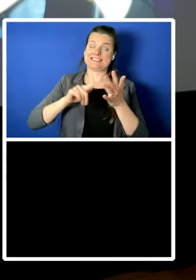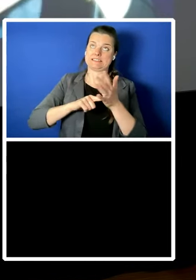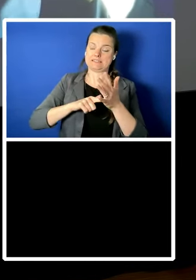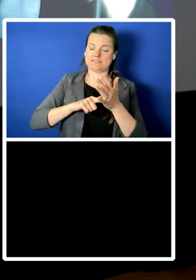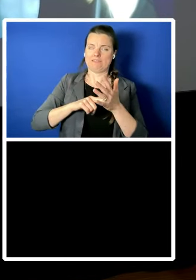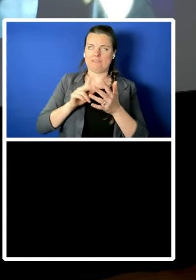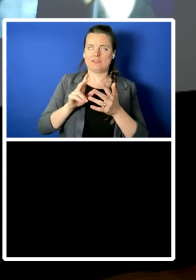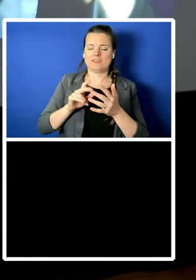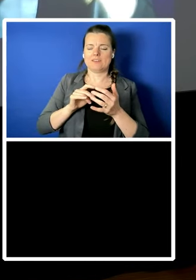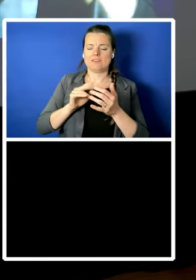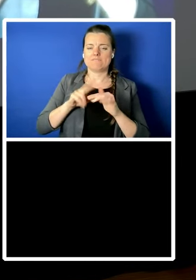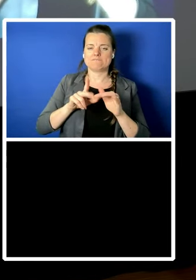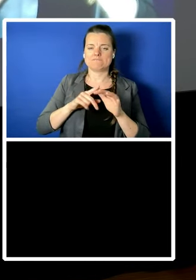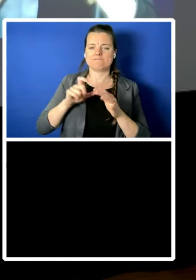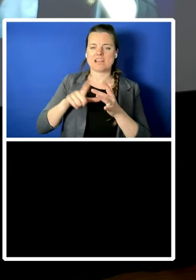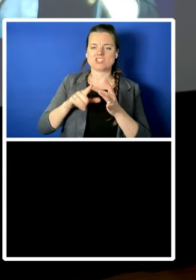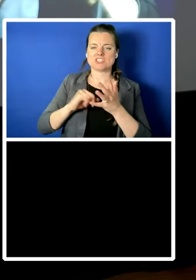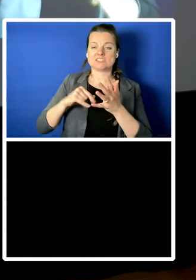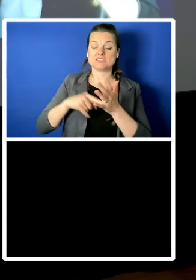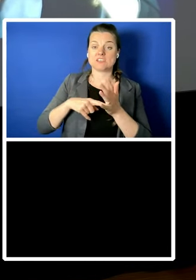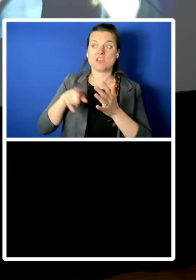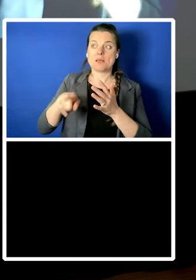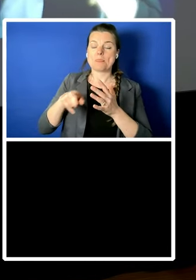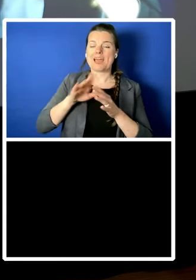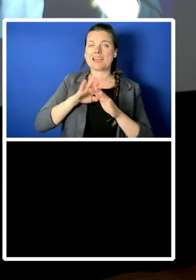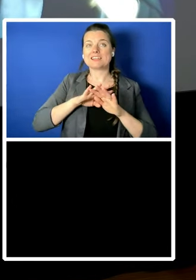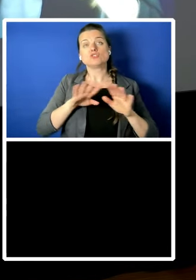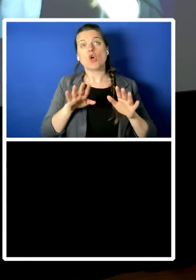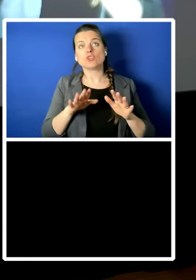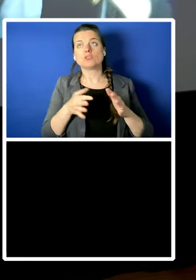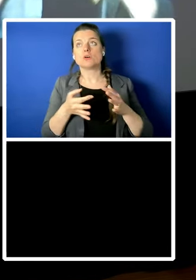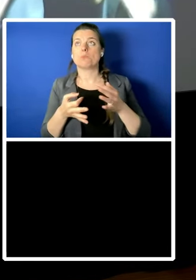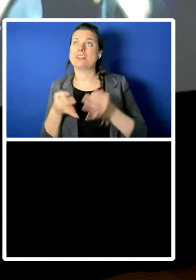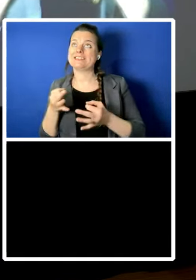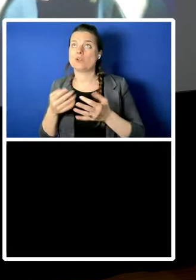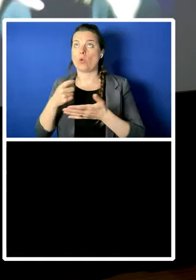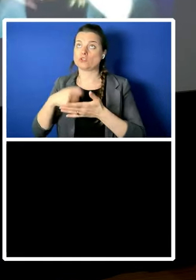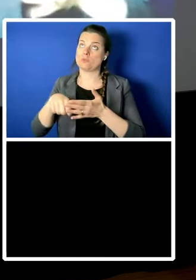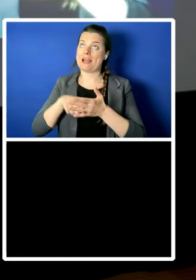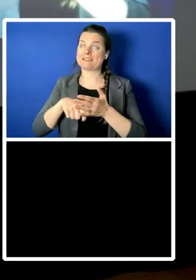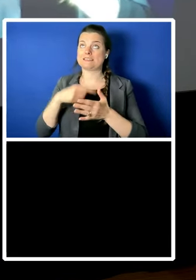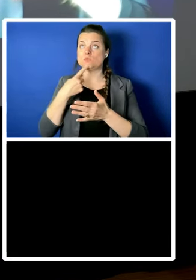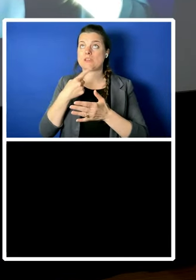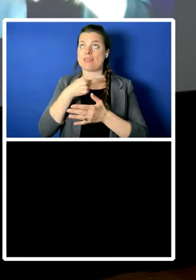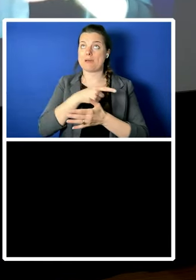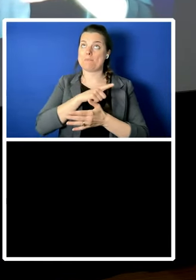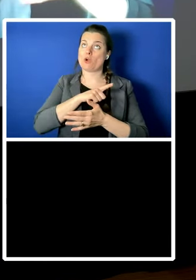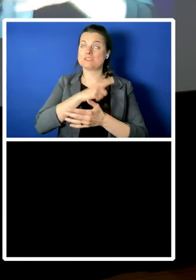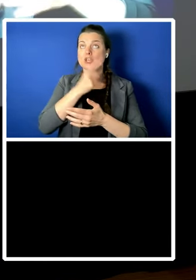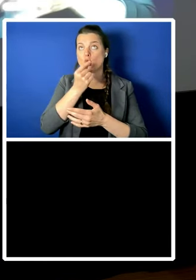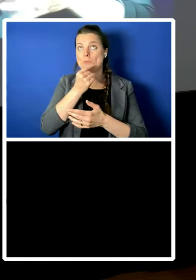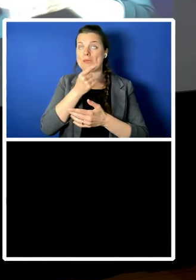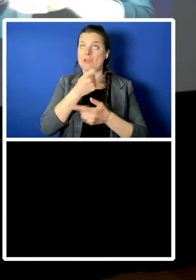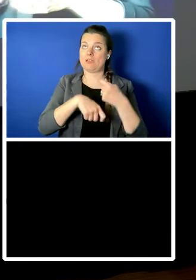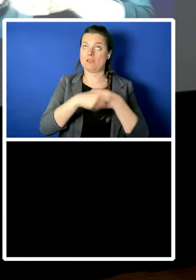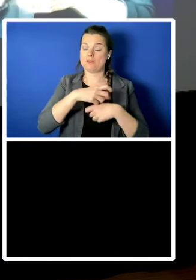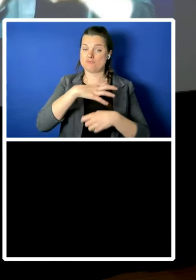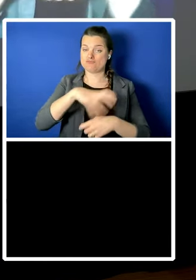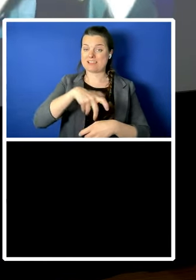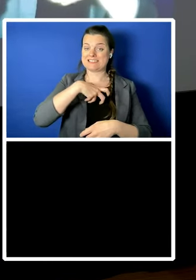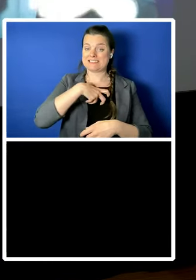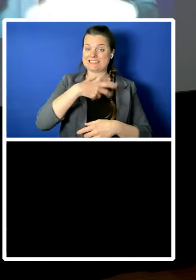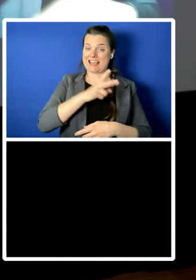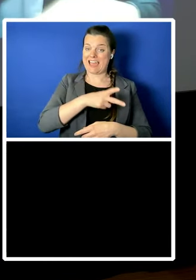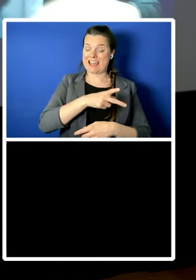donald trump it's not it's not political diplomatic to say that now because he may be president again well he'll um if he is